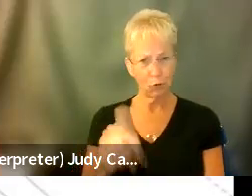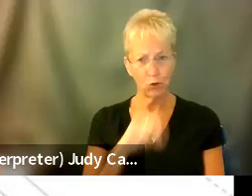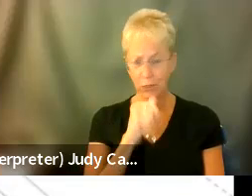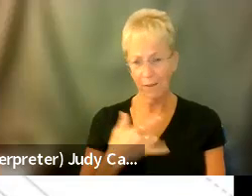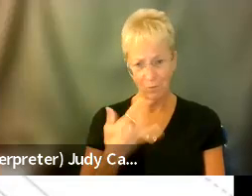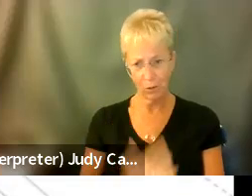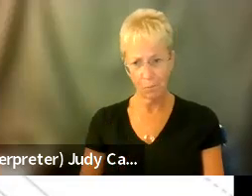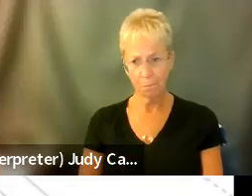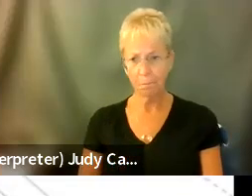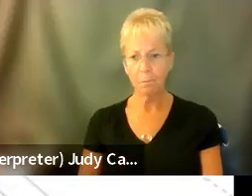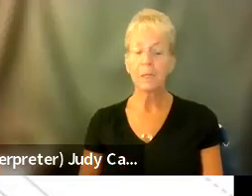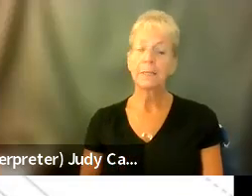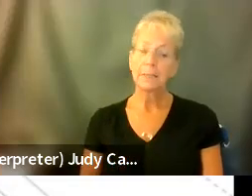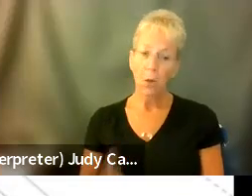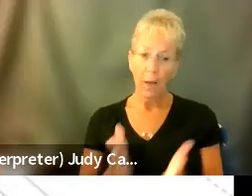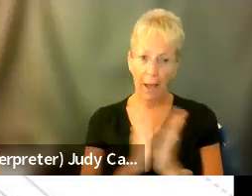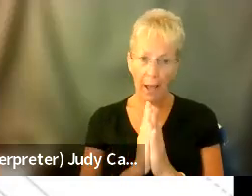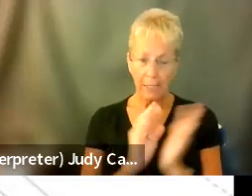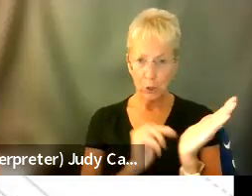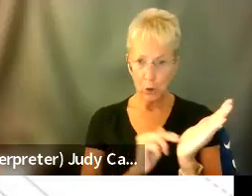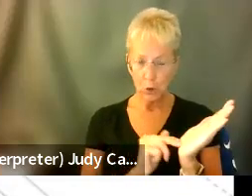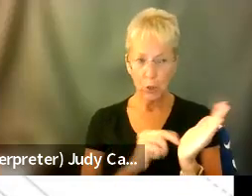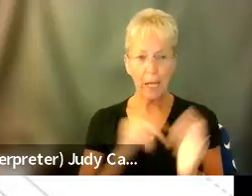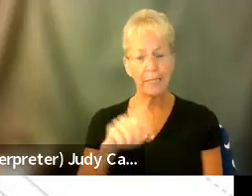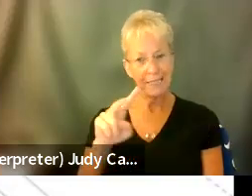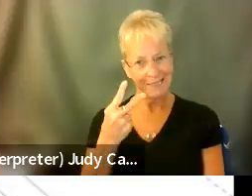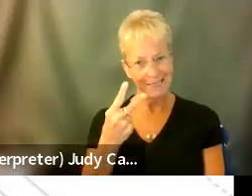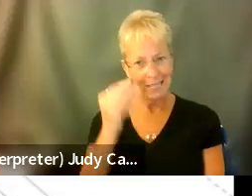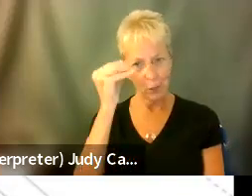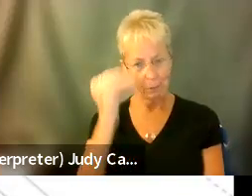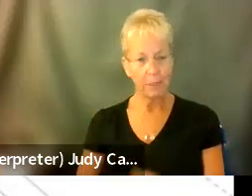so I asked for the nurse. I was like, I need a second opinion. Well,